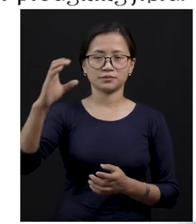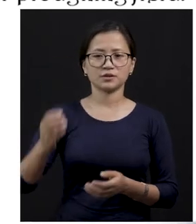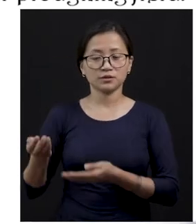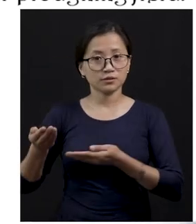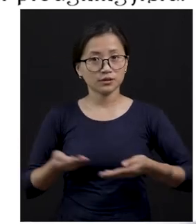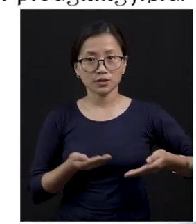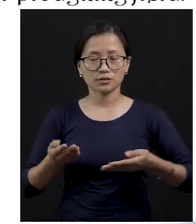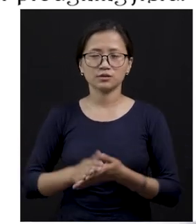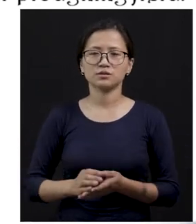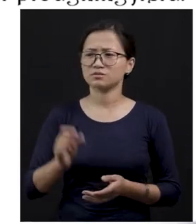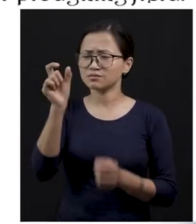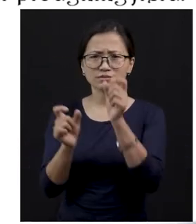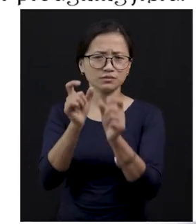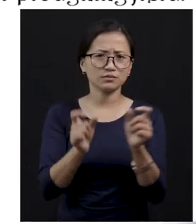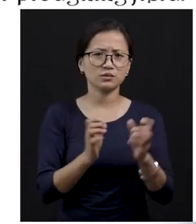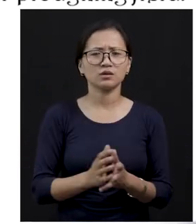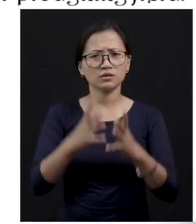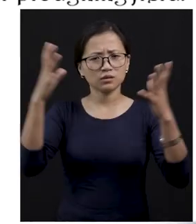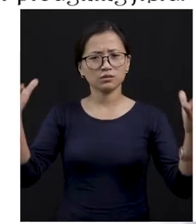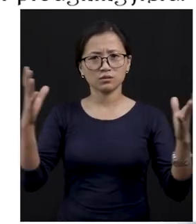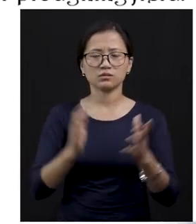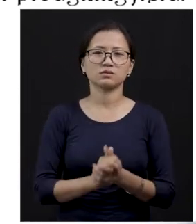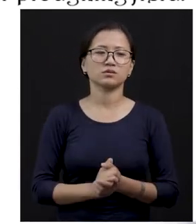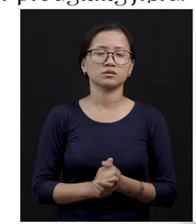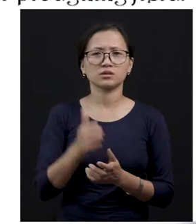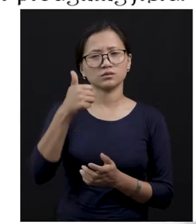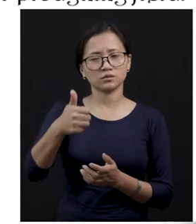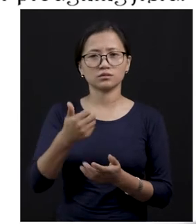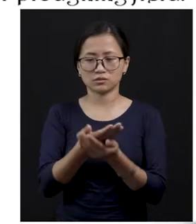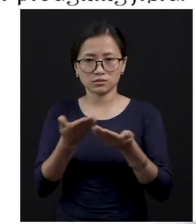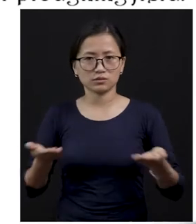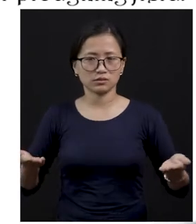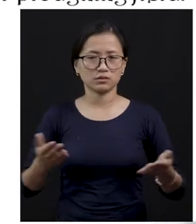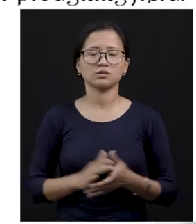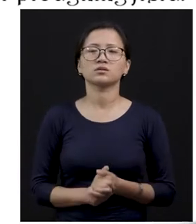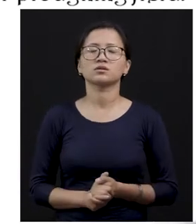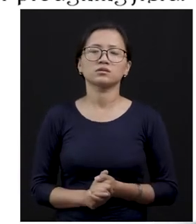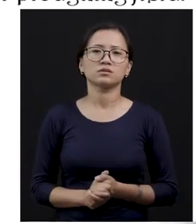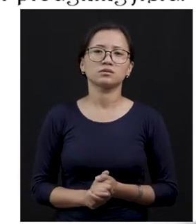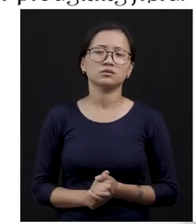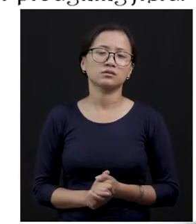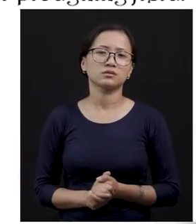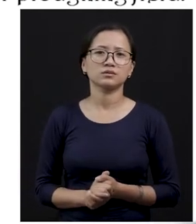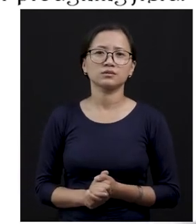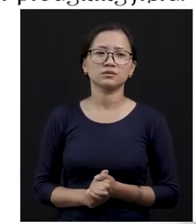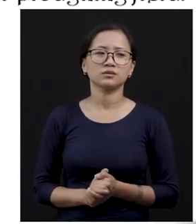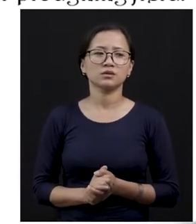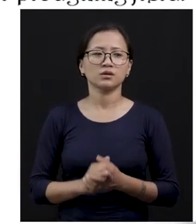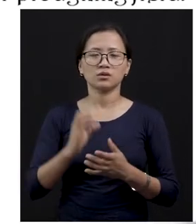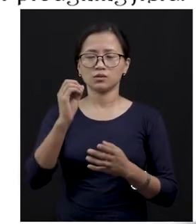carry people and they carry loads also. Okay? Goods. So many things they can carry. Here, an